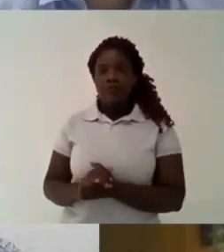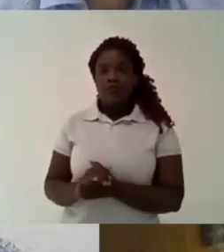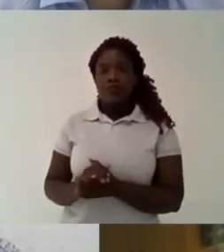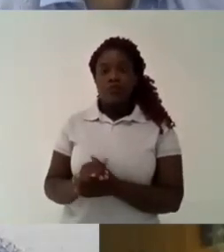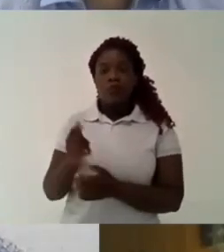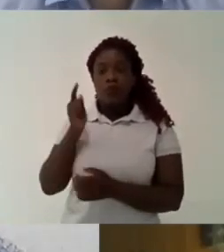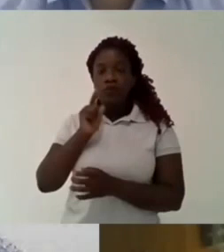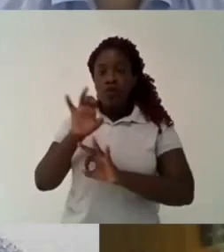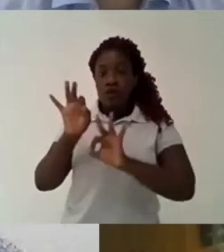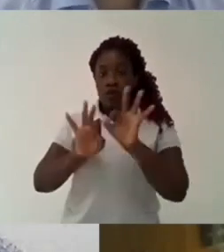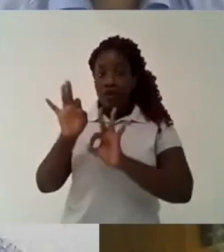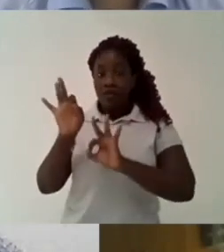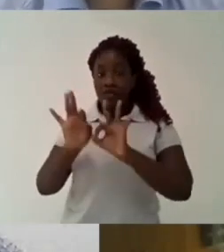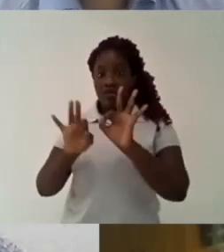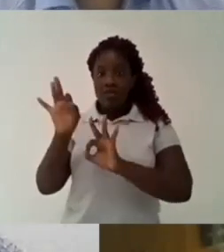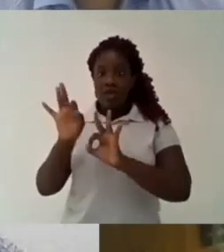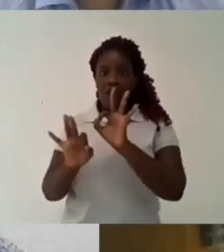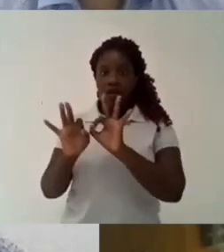education plan